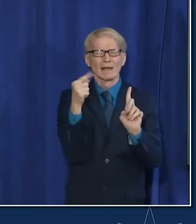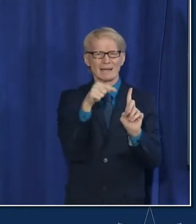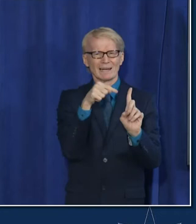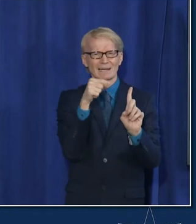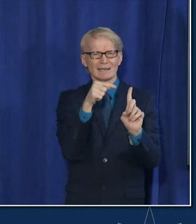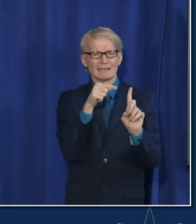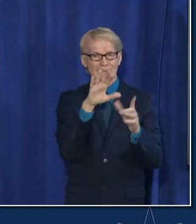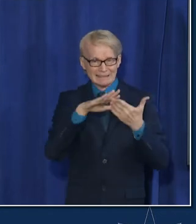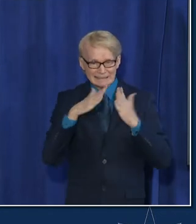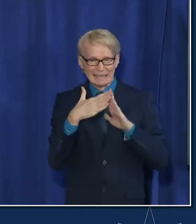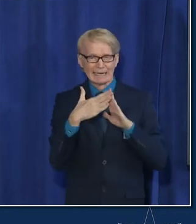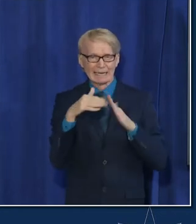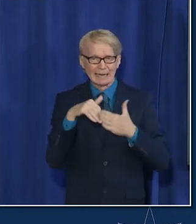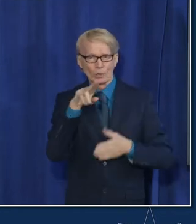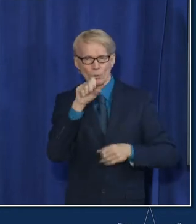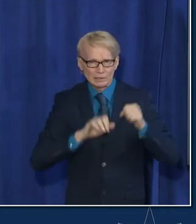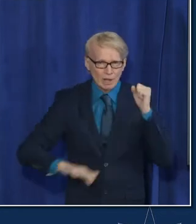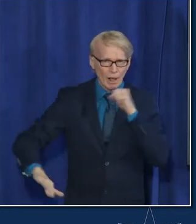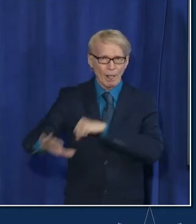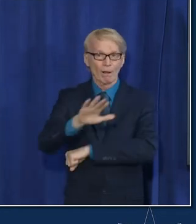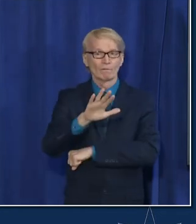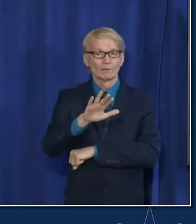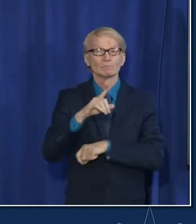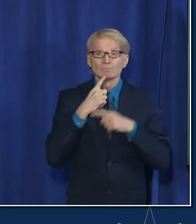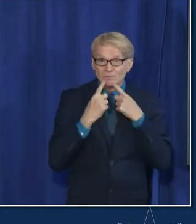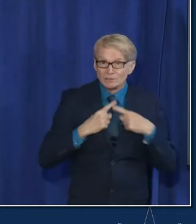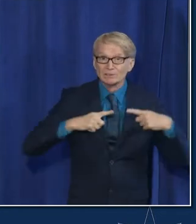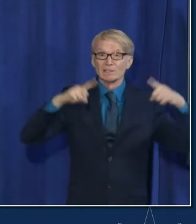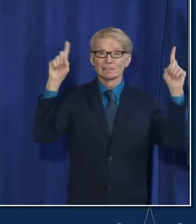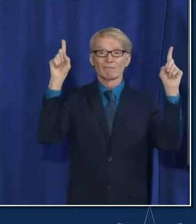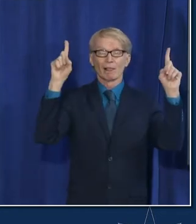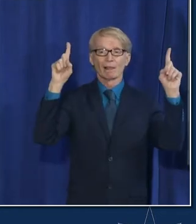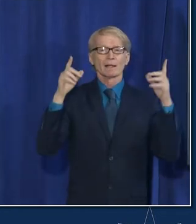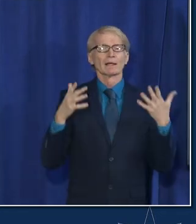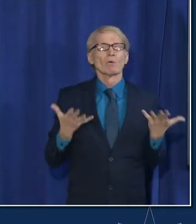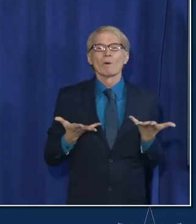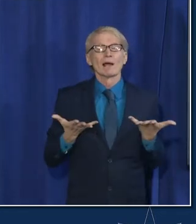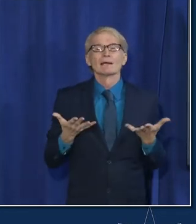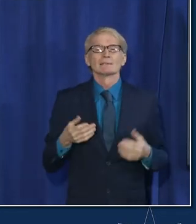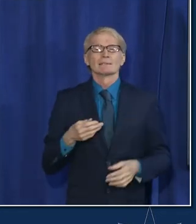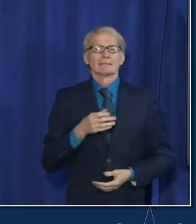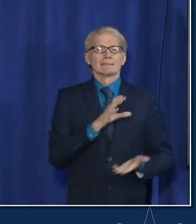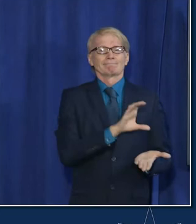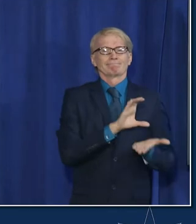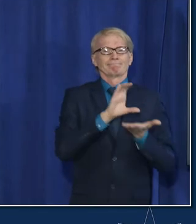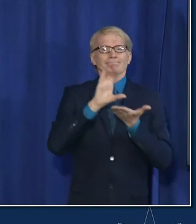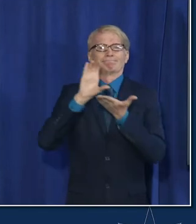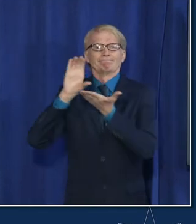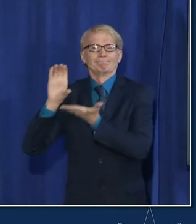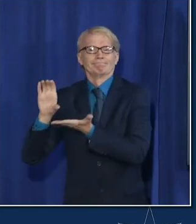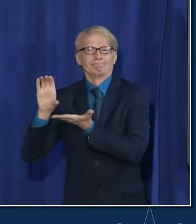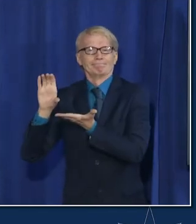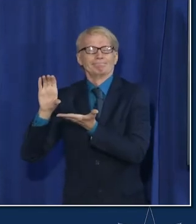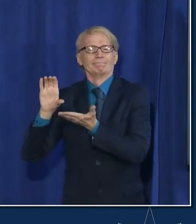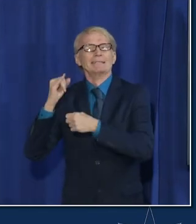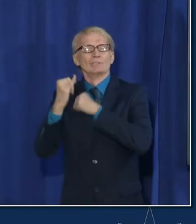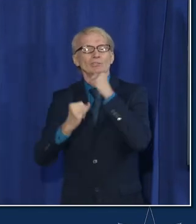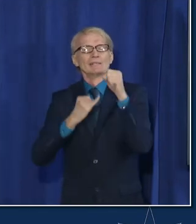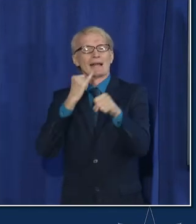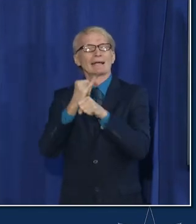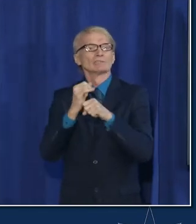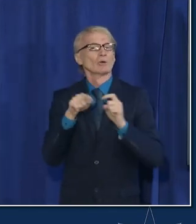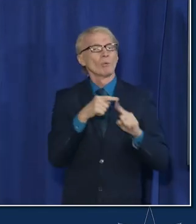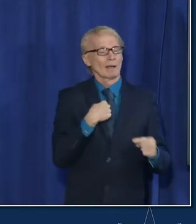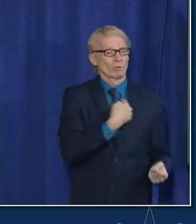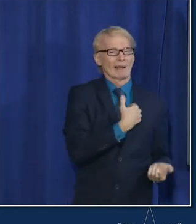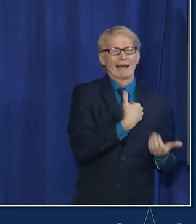the only city or state in the country that successfully returned vaccine to be sent internationally when we